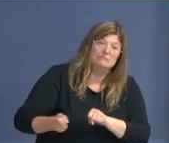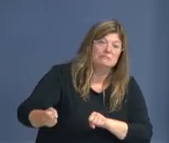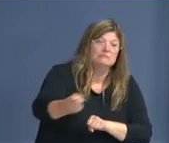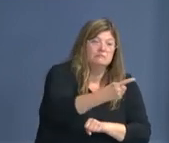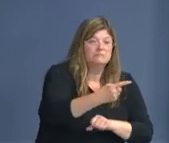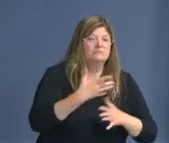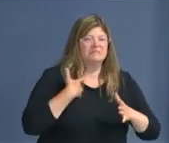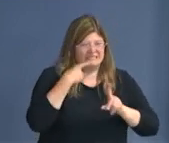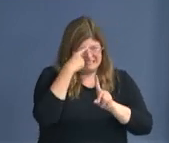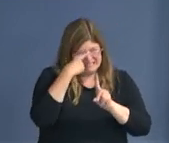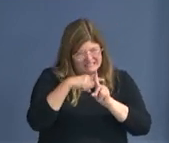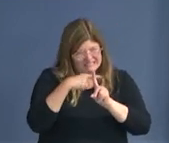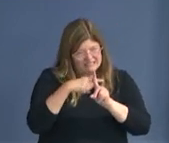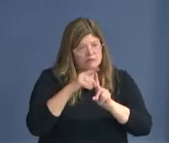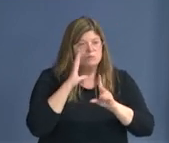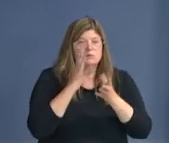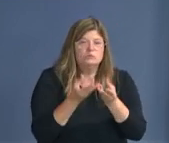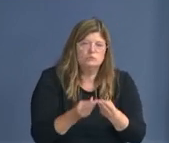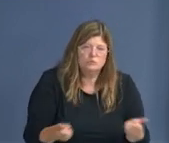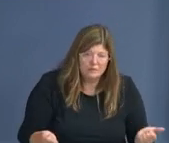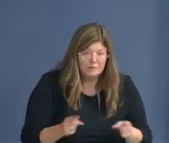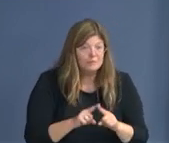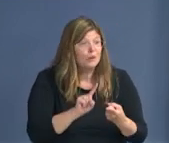recovering for a little while.